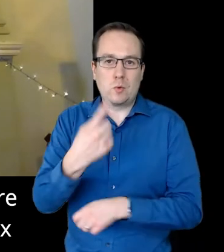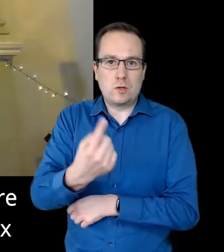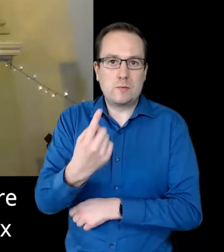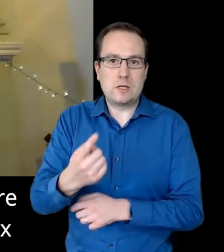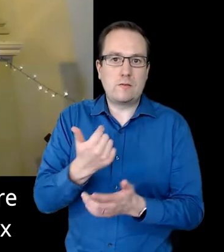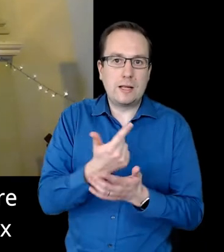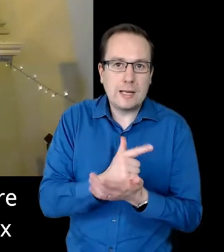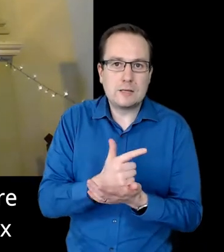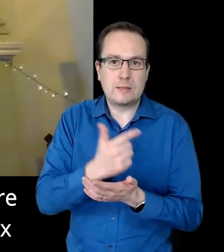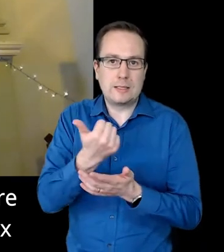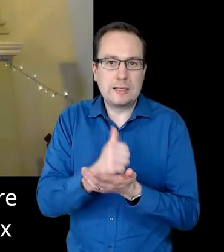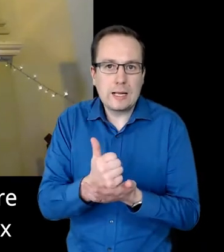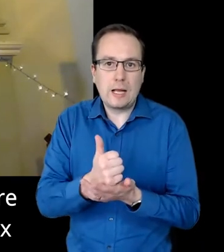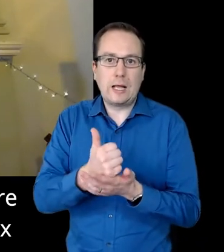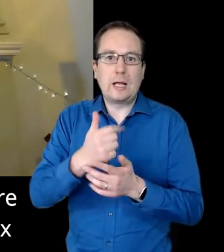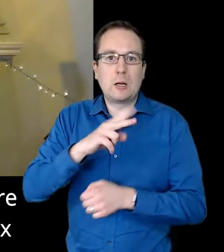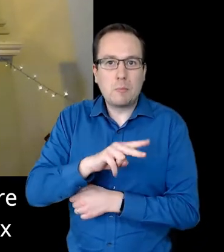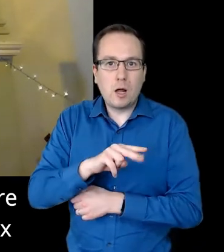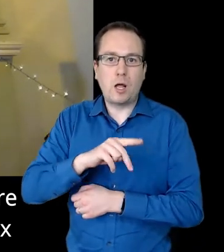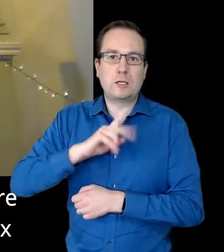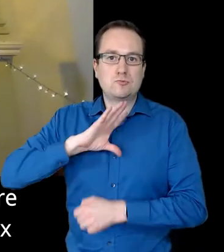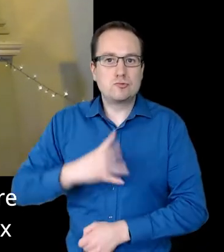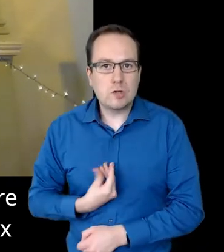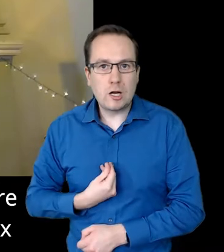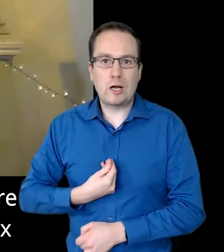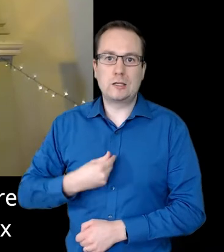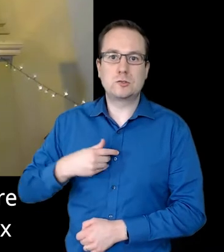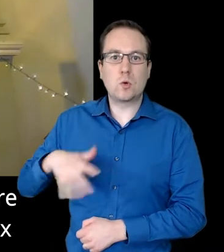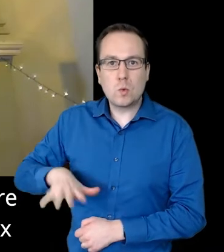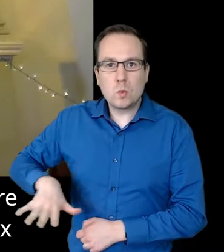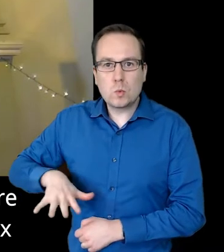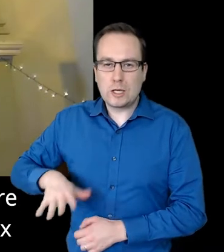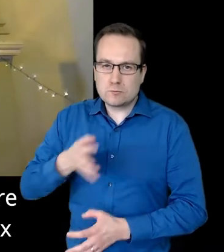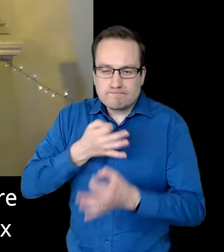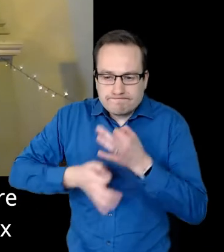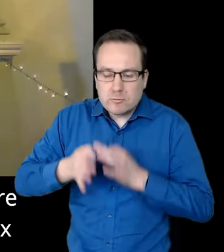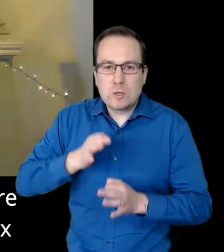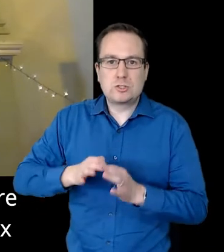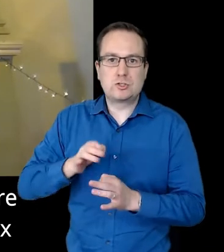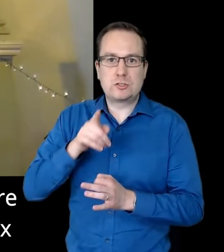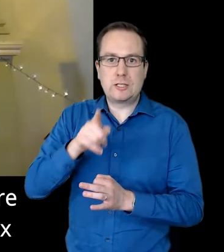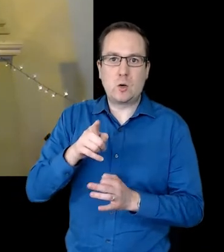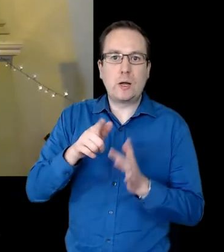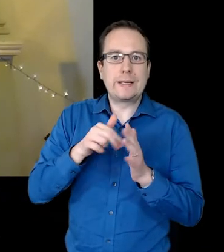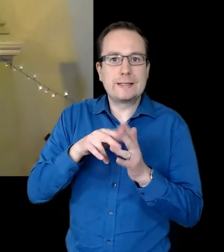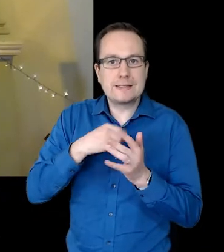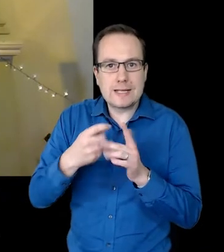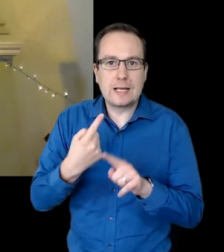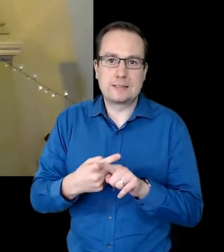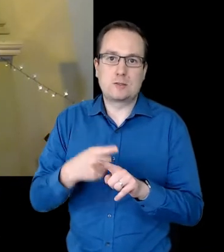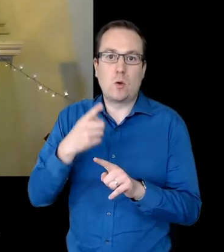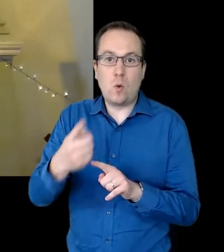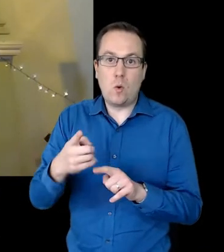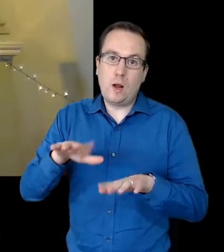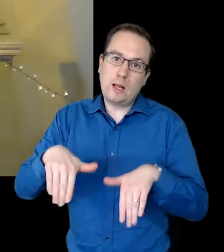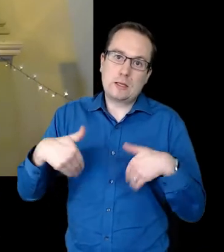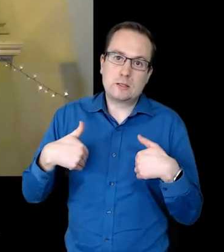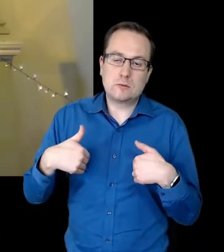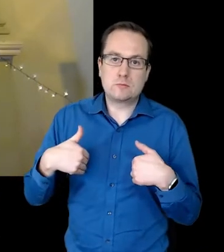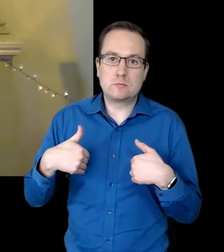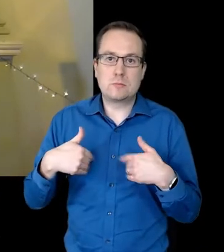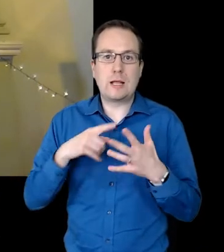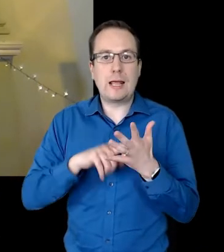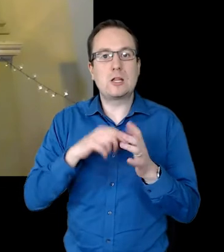lesbian, gay, bi, trans, queer or questioning, intersex and asexual, or